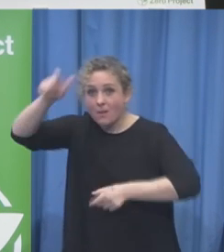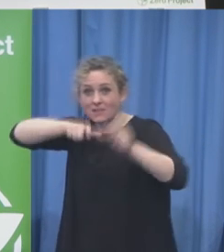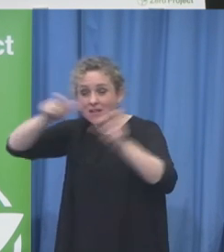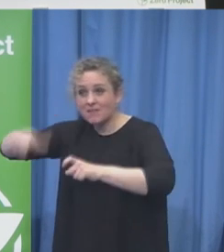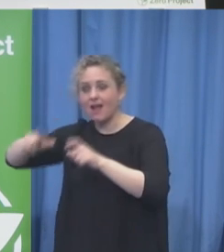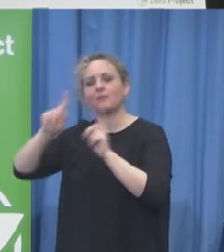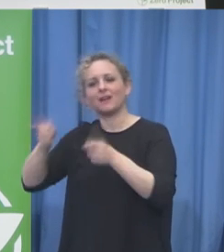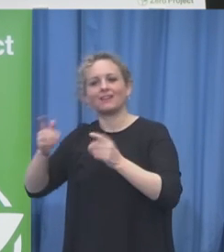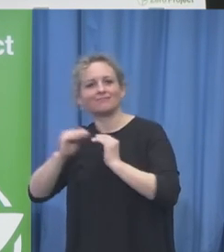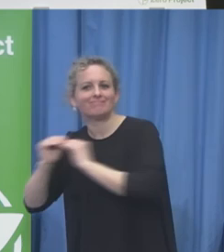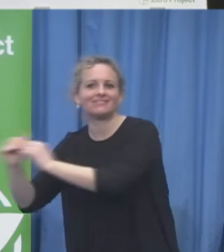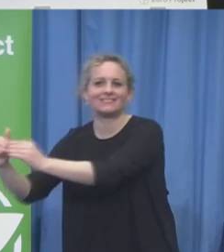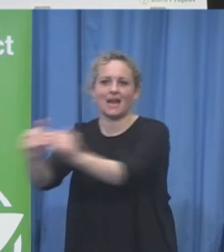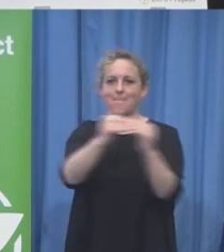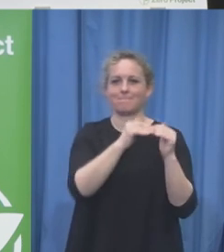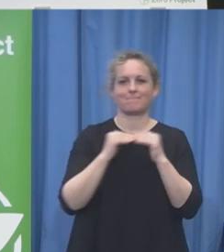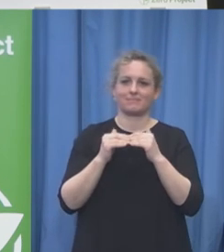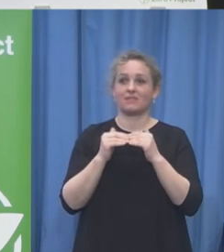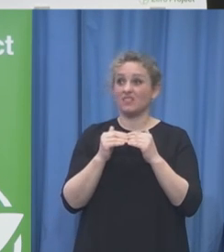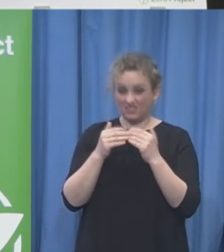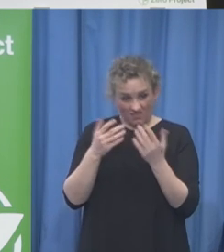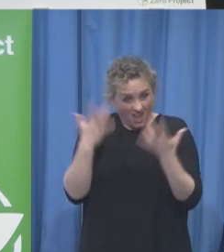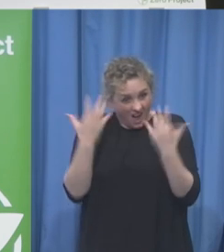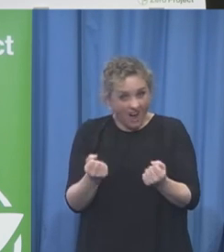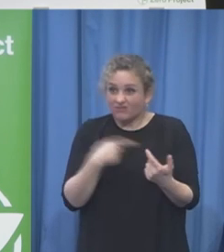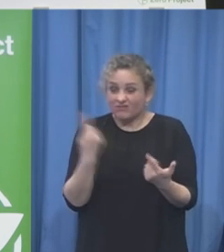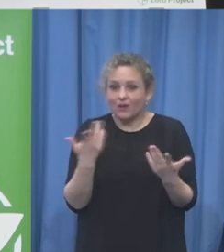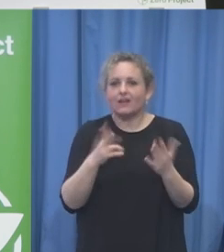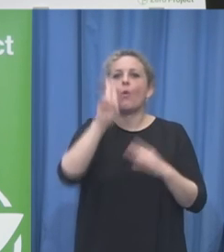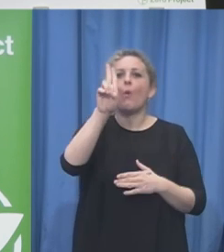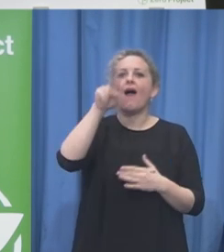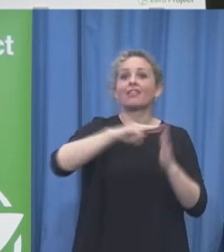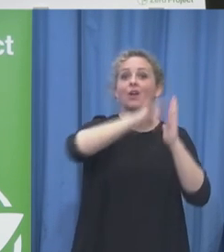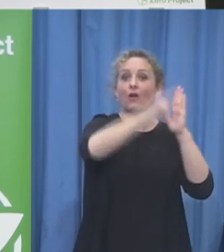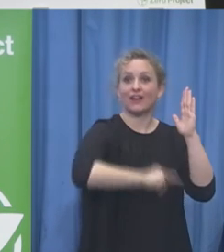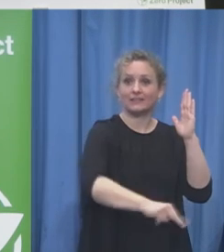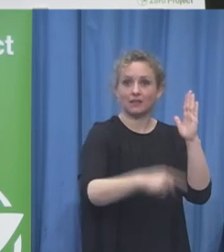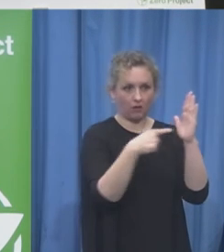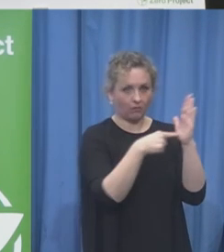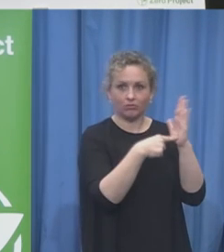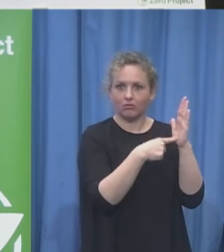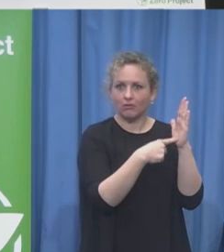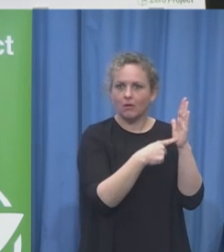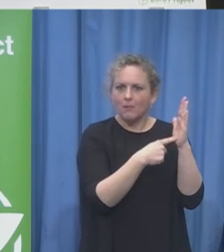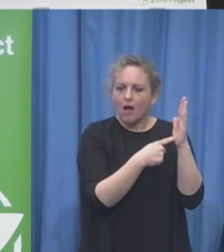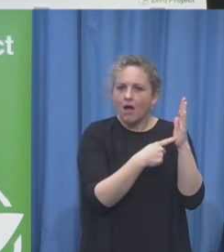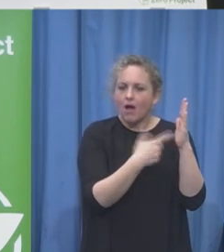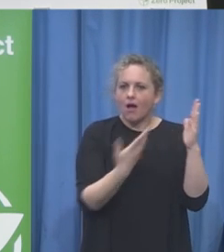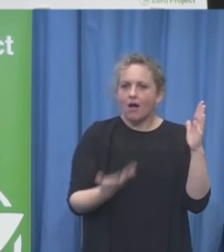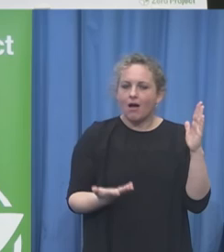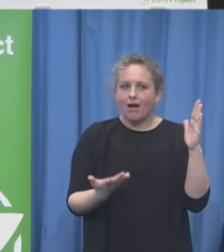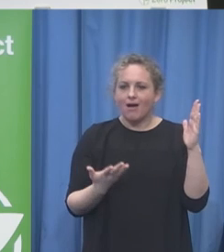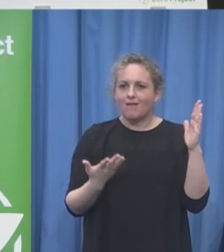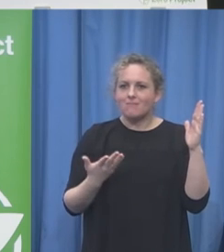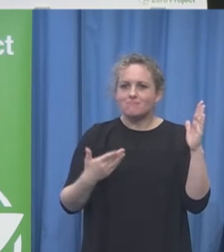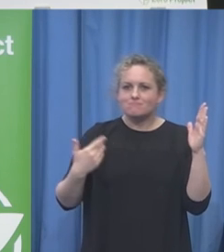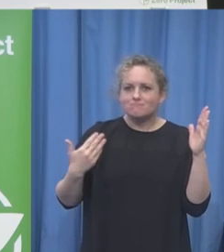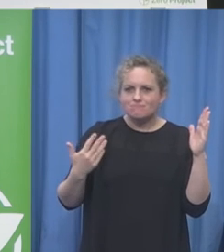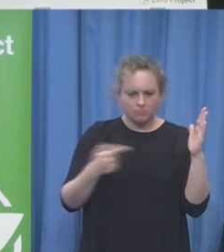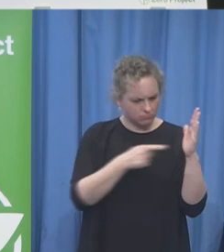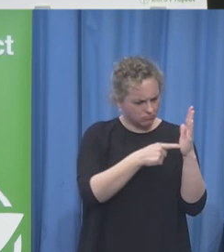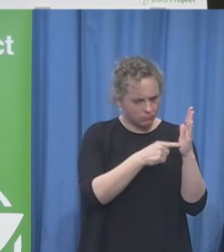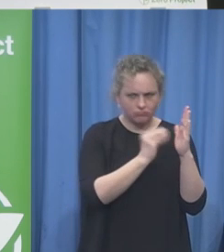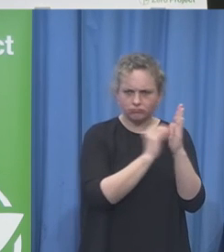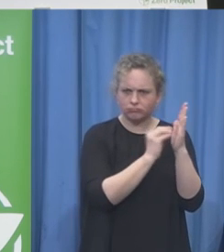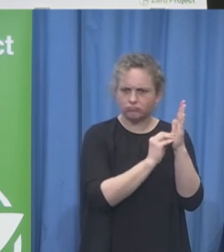CRPD. Last year I was shocked when I learned about a little boy in Burkino Faso who broke his